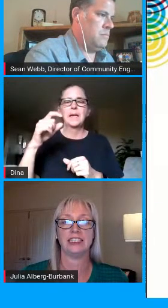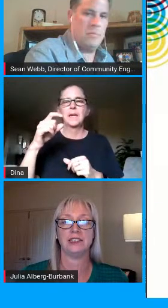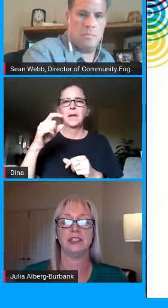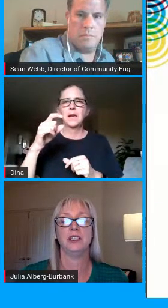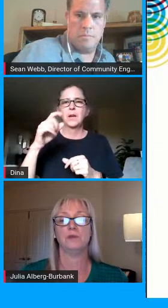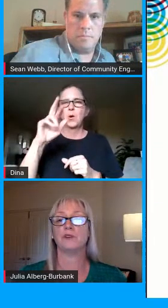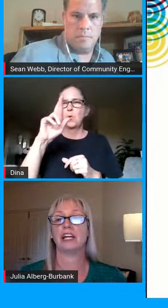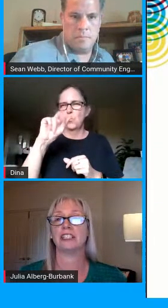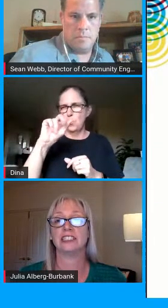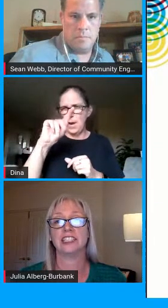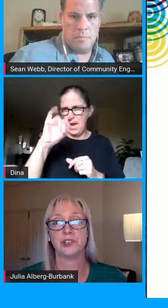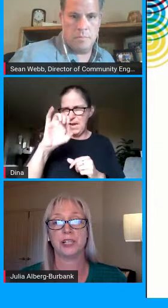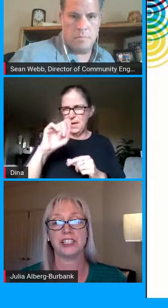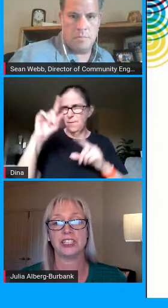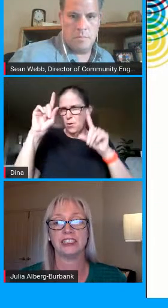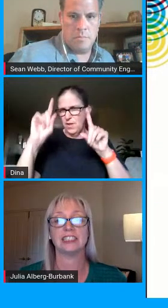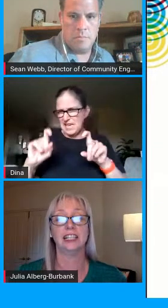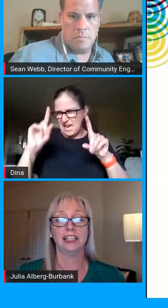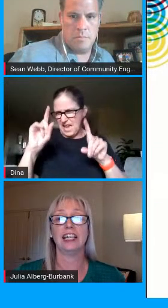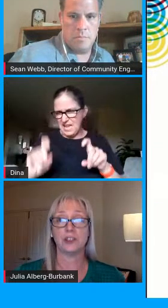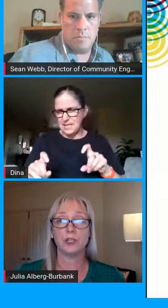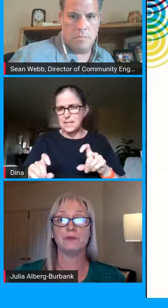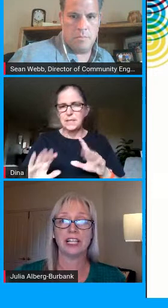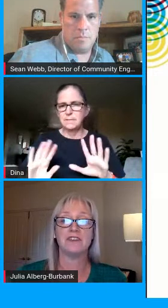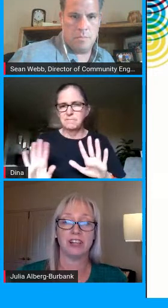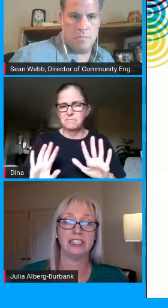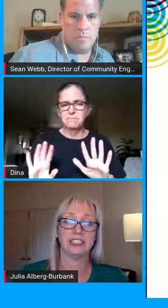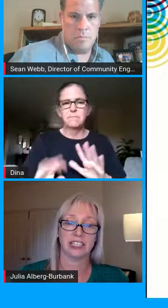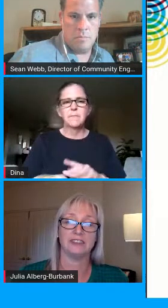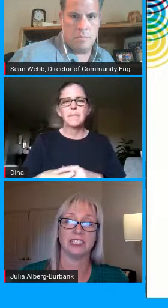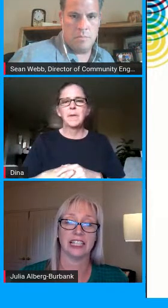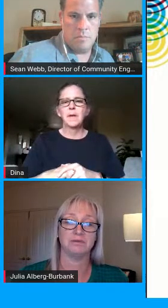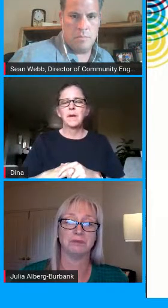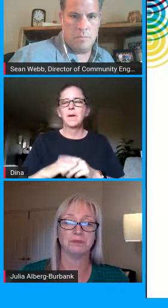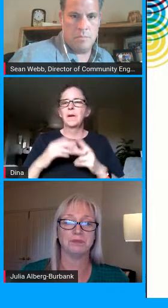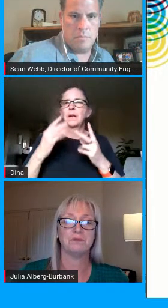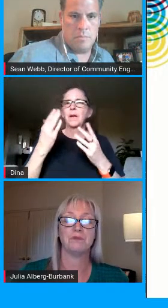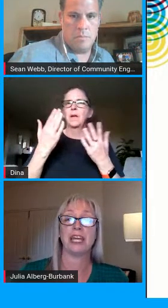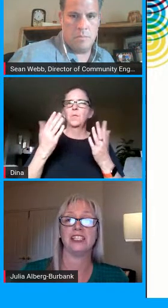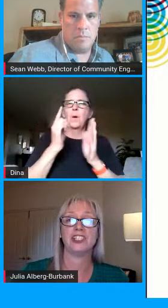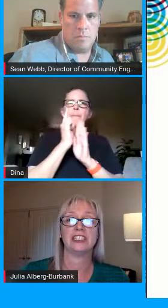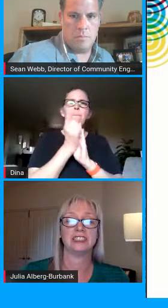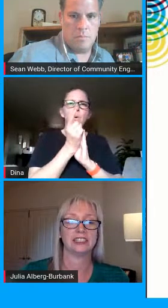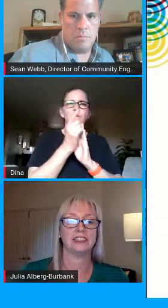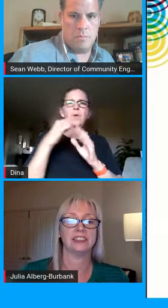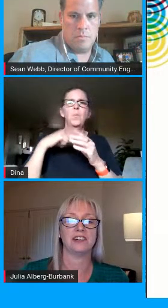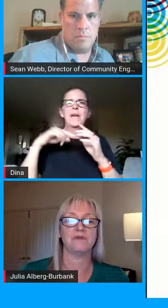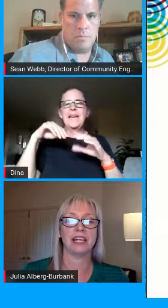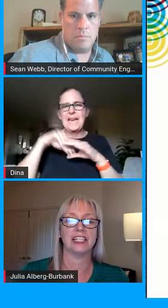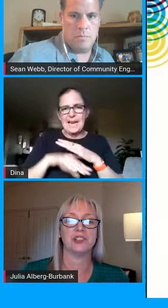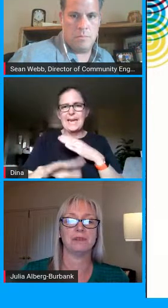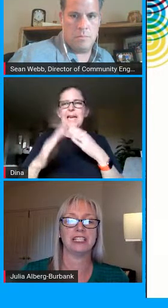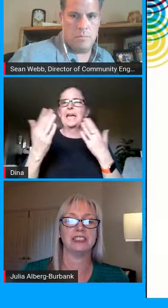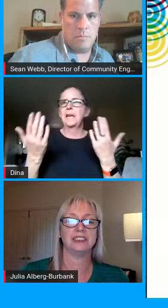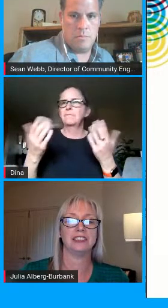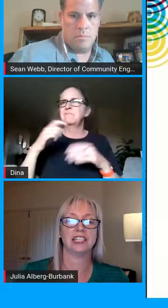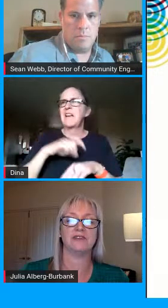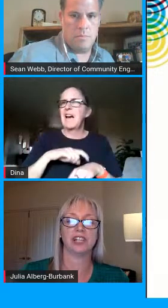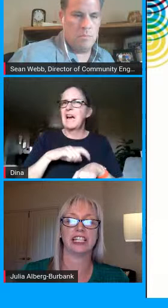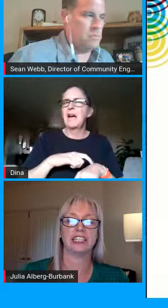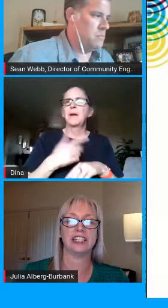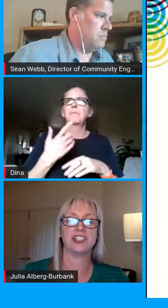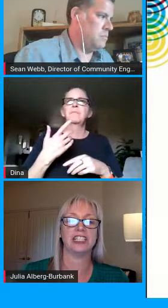paper tests but rather in situations like the one we now find ourselves in patience self-management